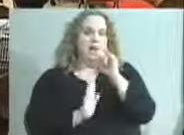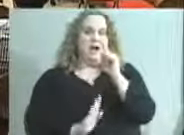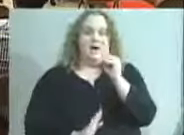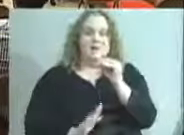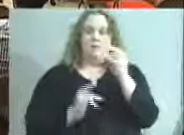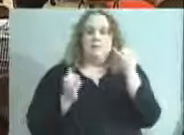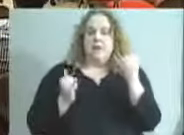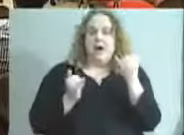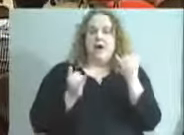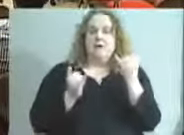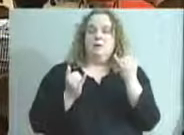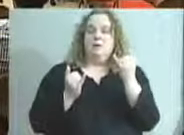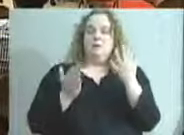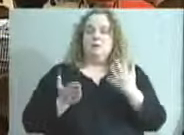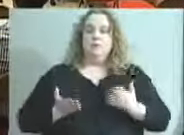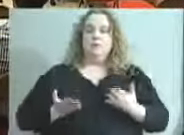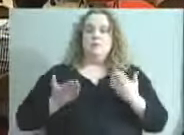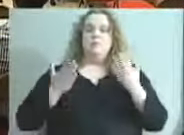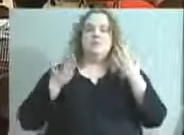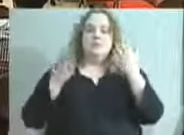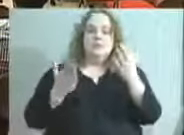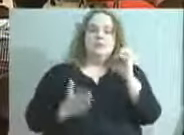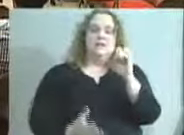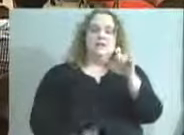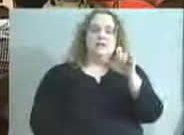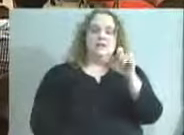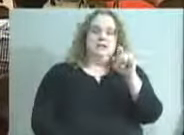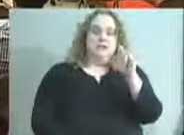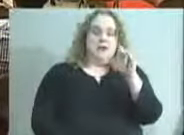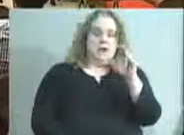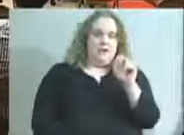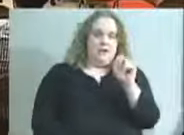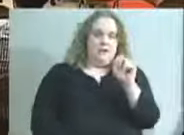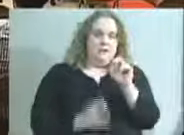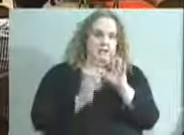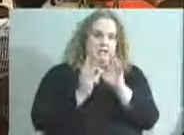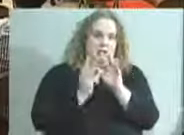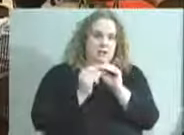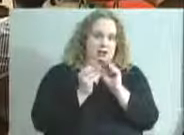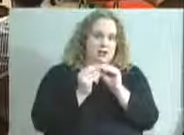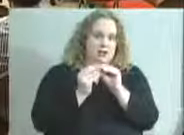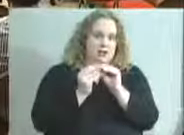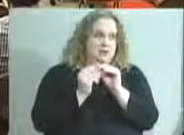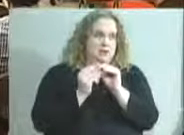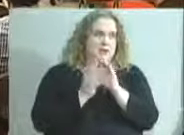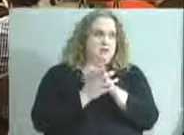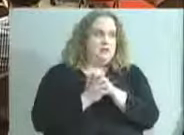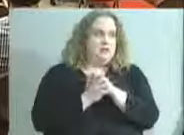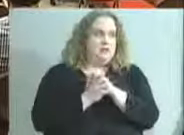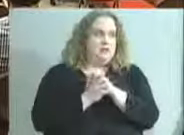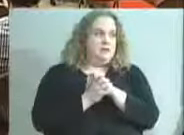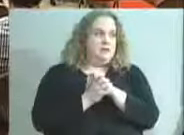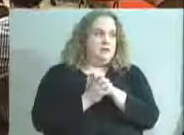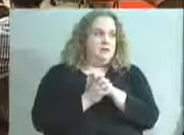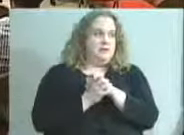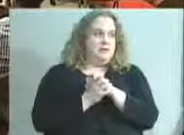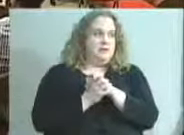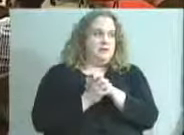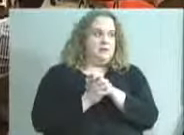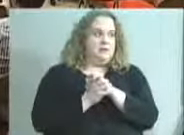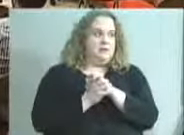now move into executive session. Excuse me one moment while I find the